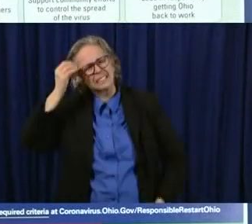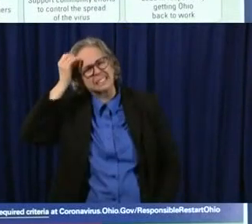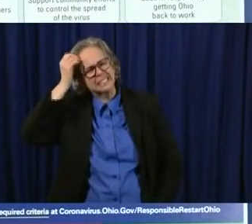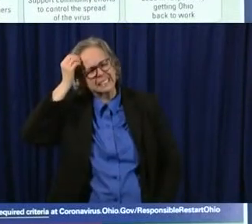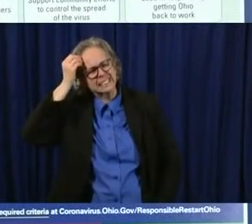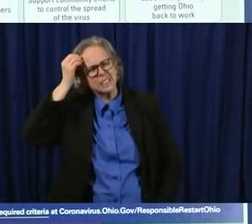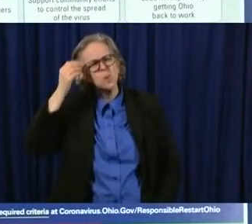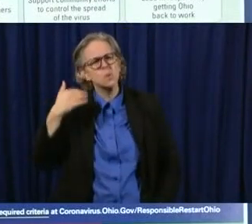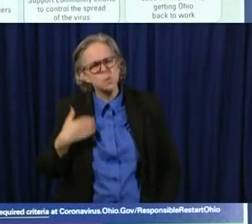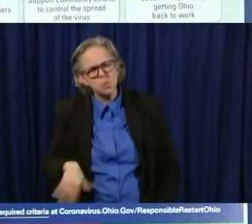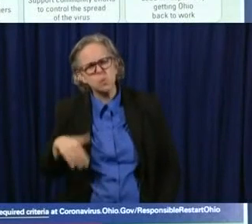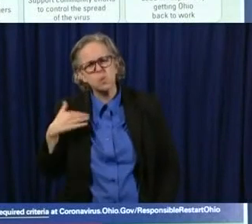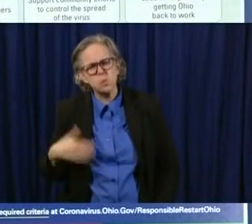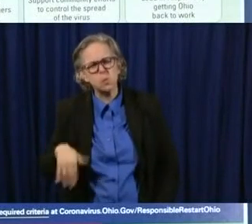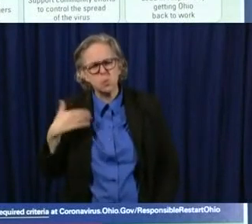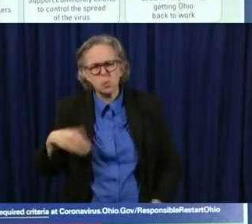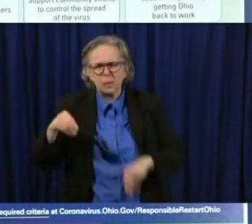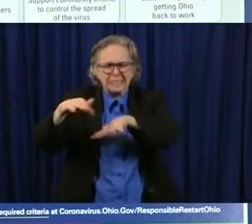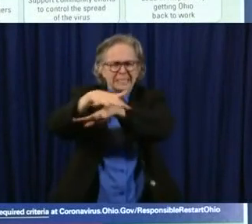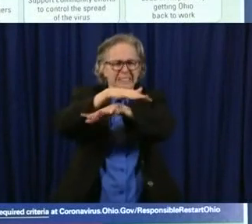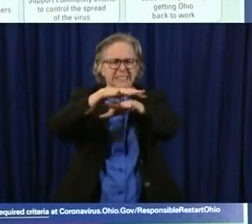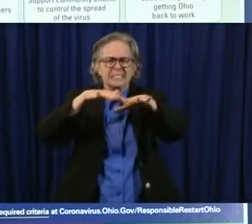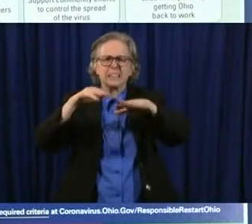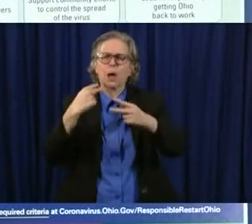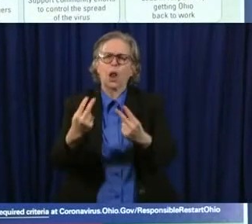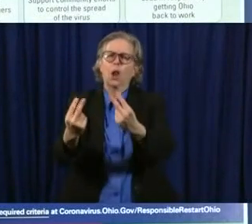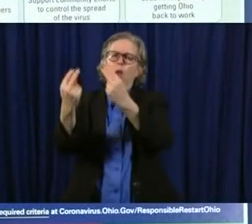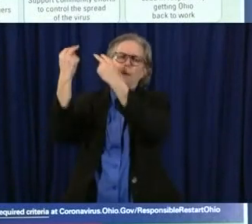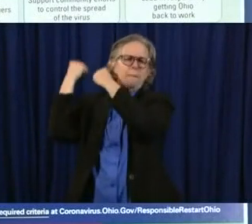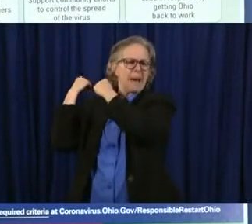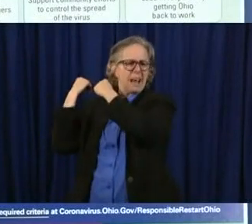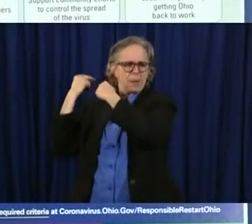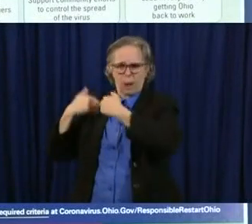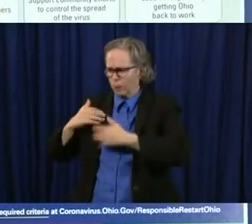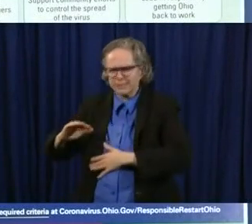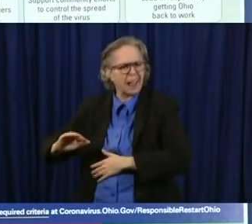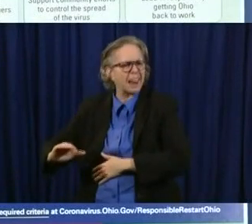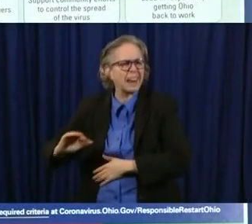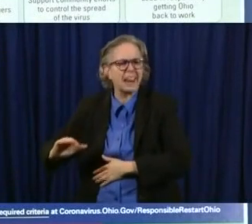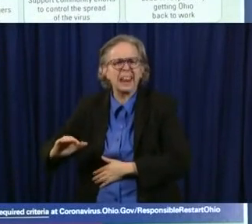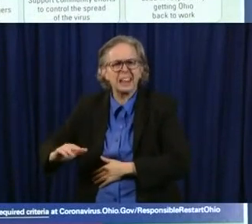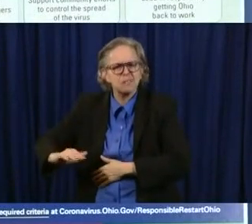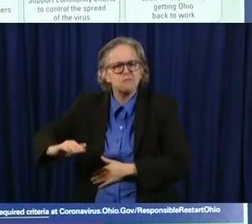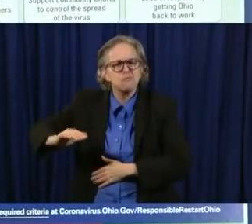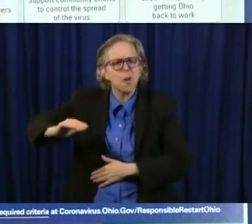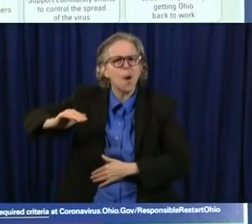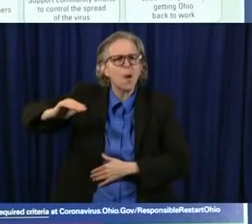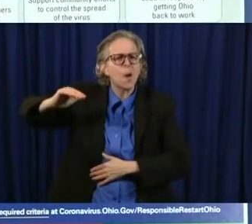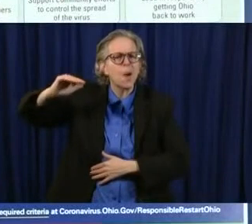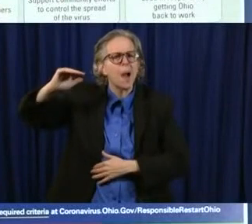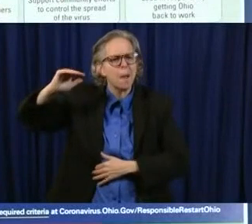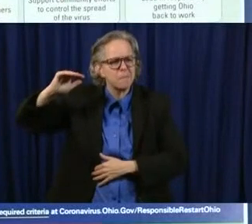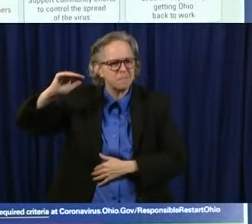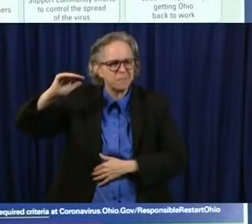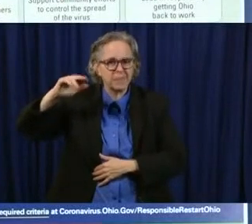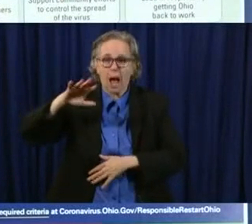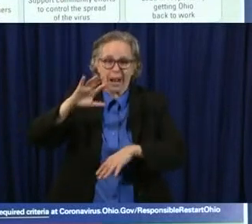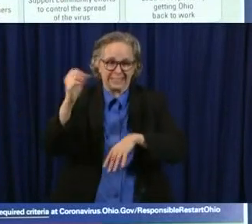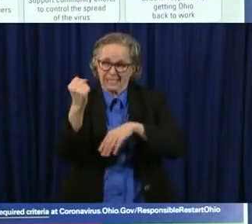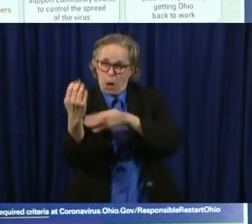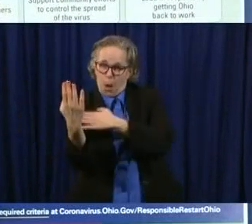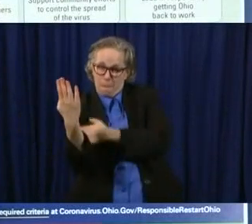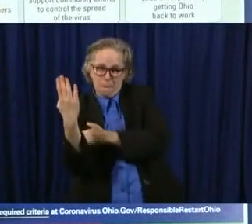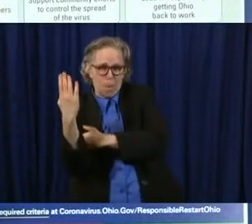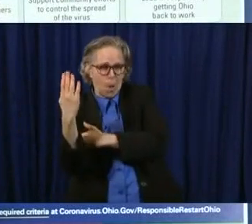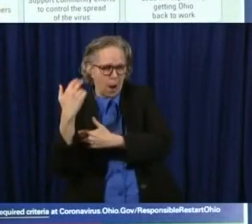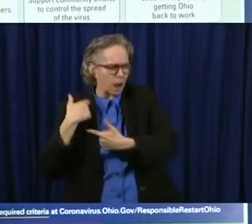thought back to when Fran and I were children growing up, Saturday morning, we'd go to catechism, St. Paul Catholic Church